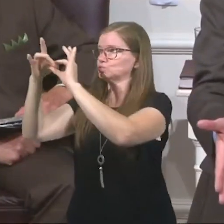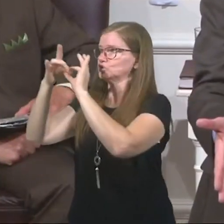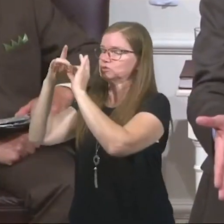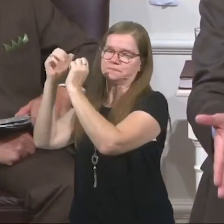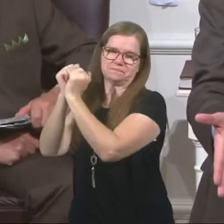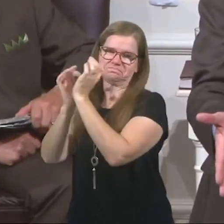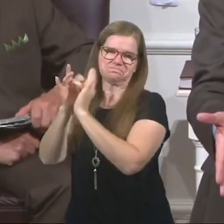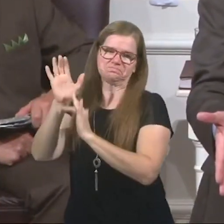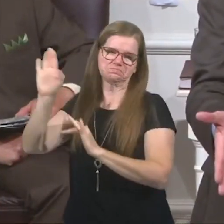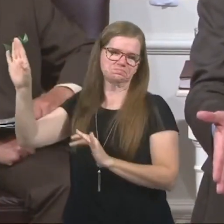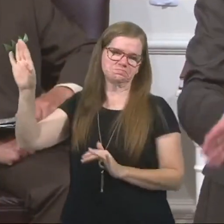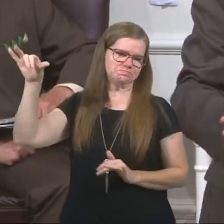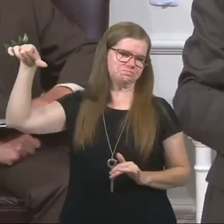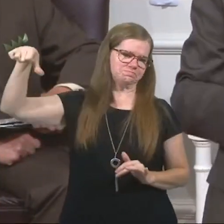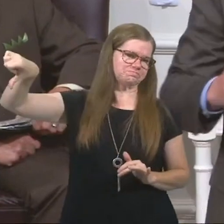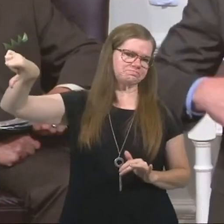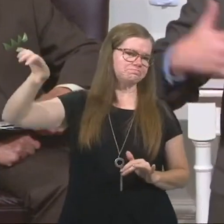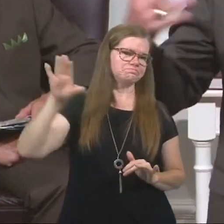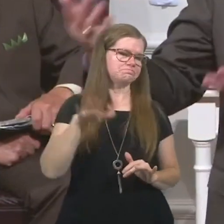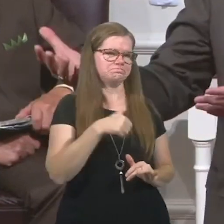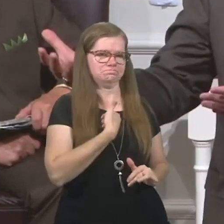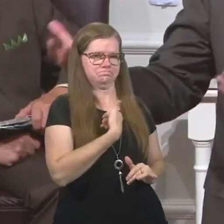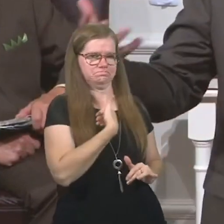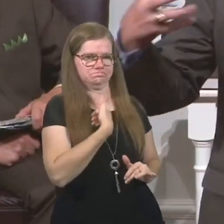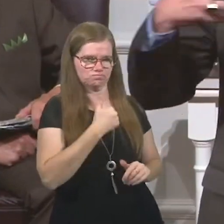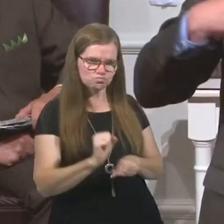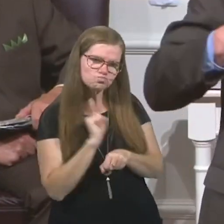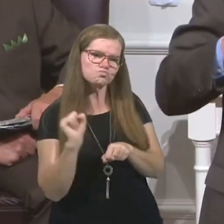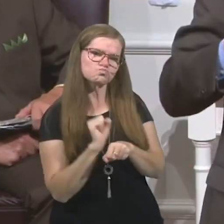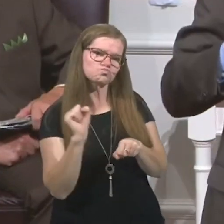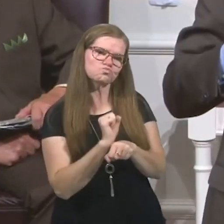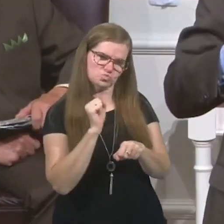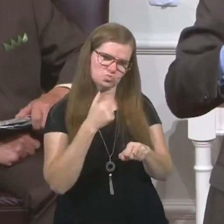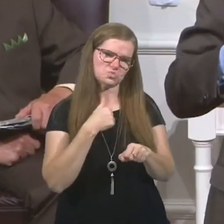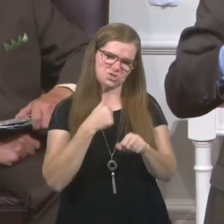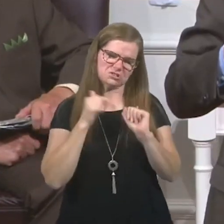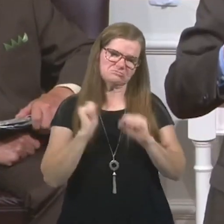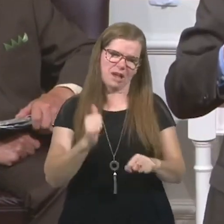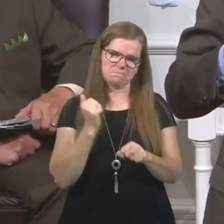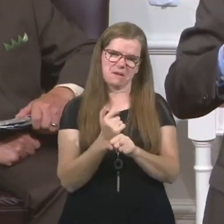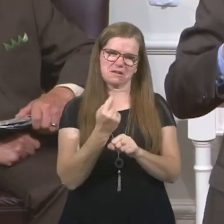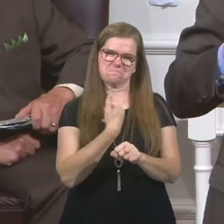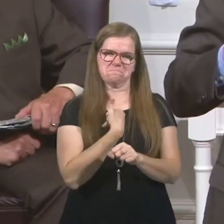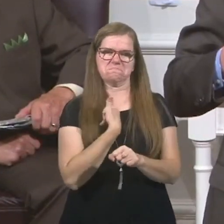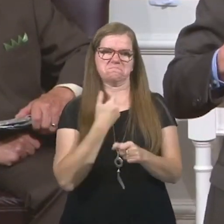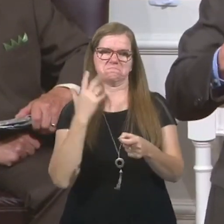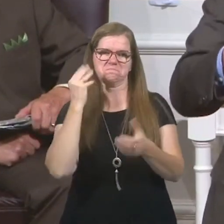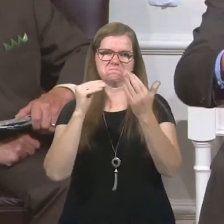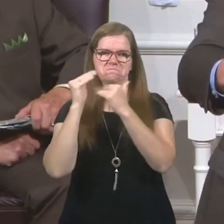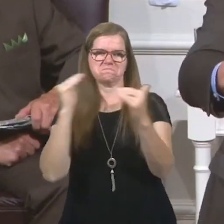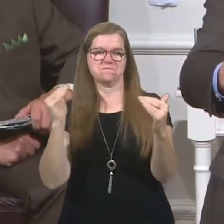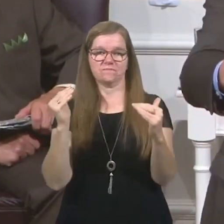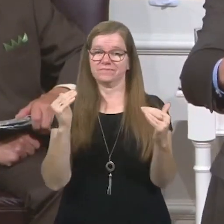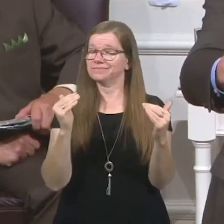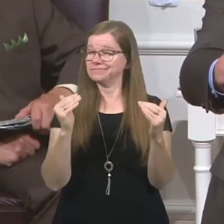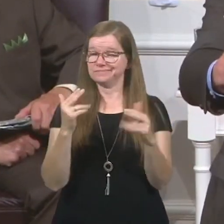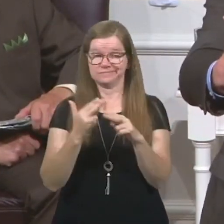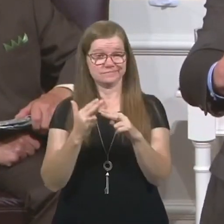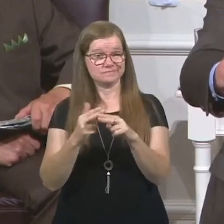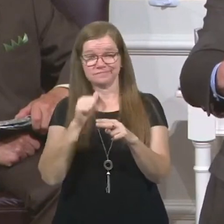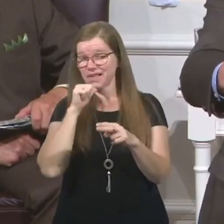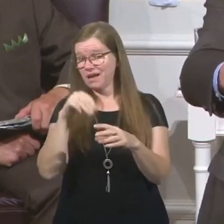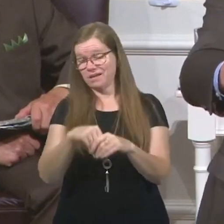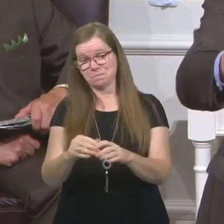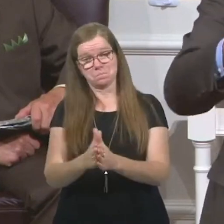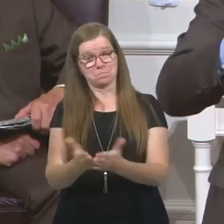Jesus. They've chosen to earn their way to heaven and not receive His gift of eternal life. Their name is not in the book of